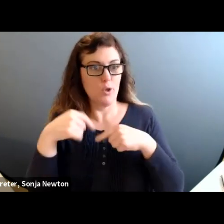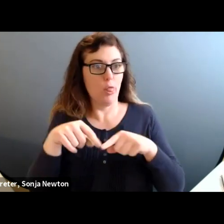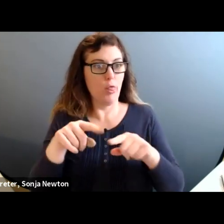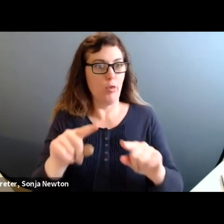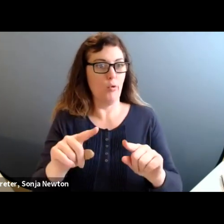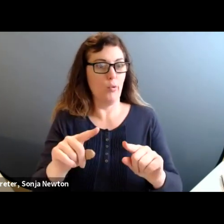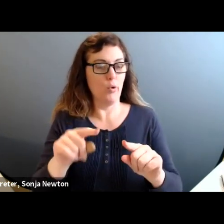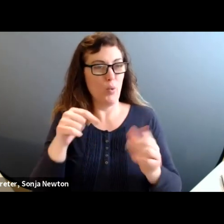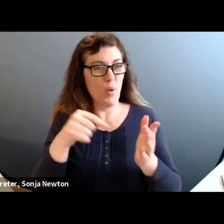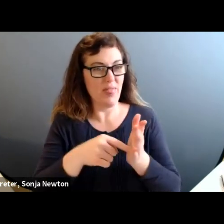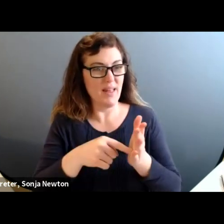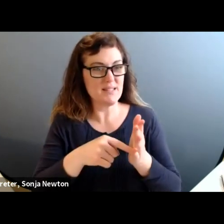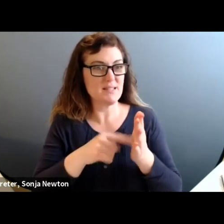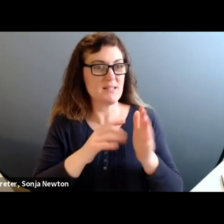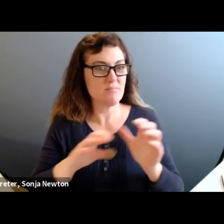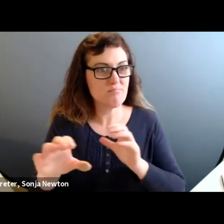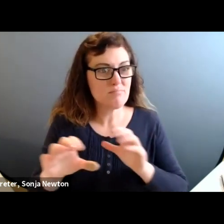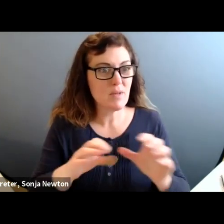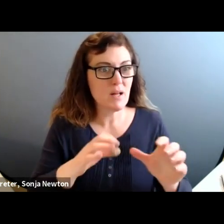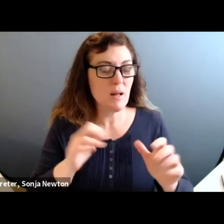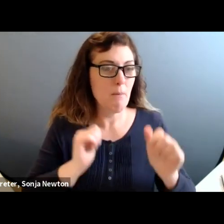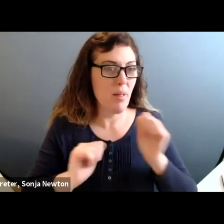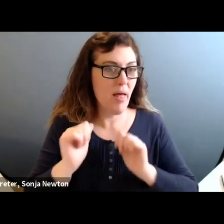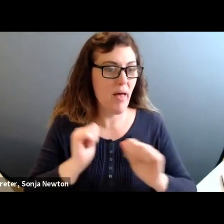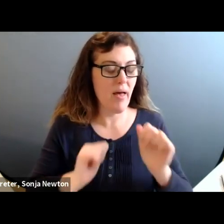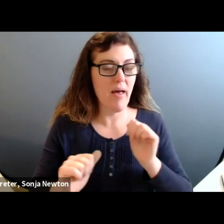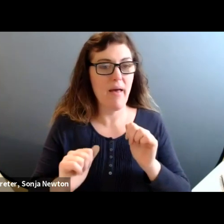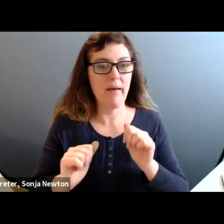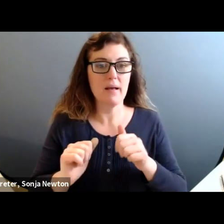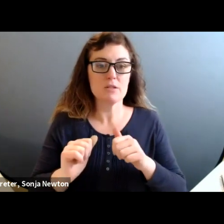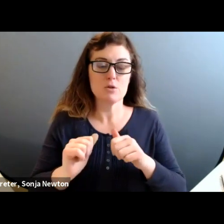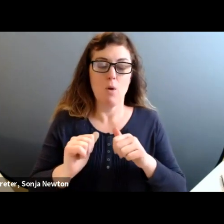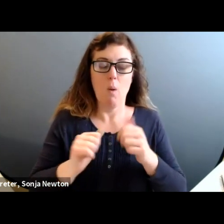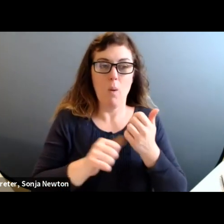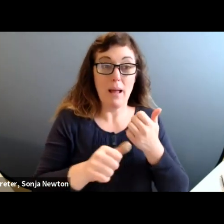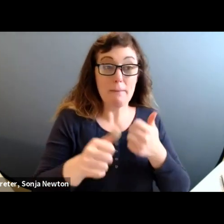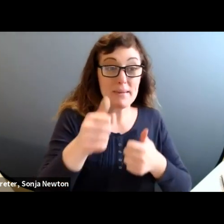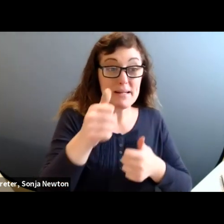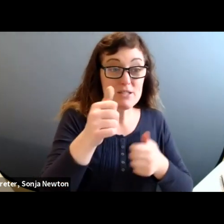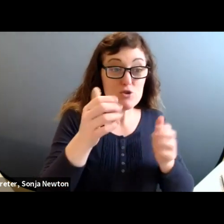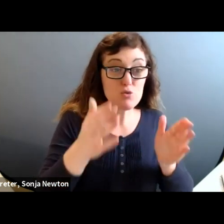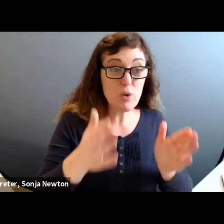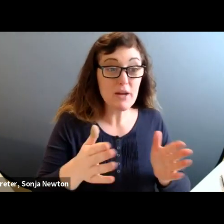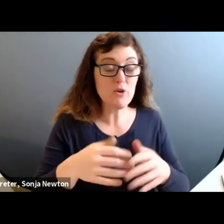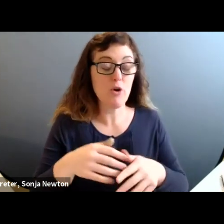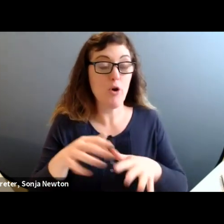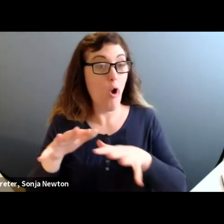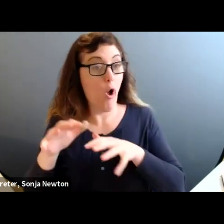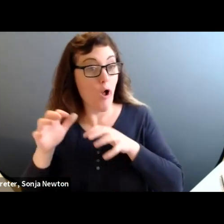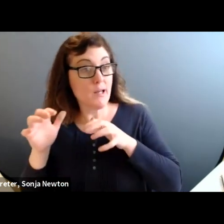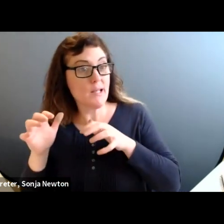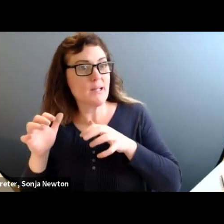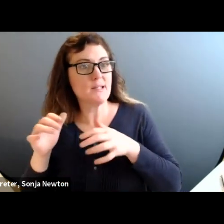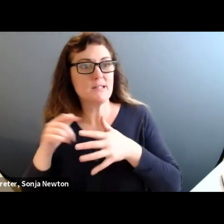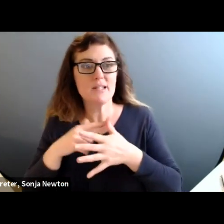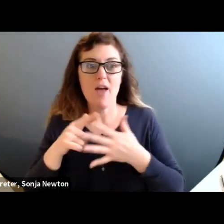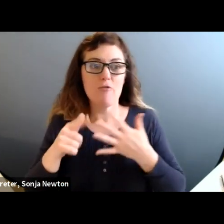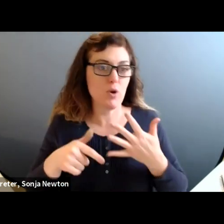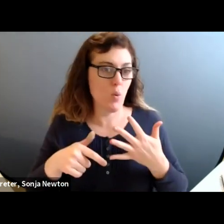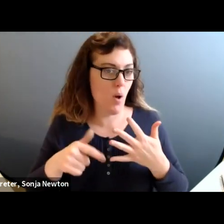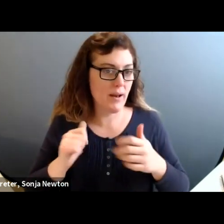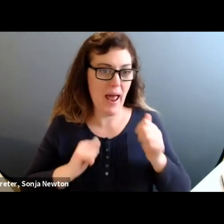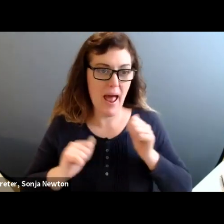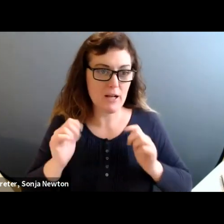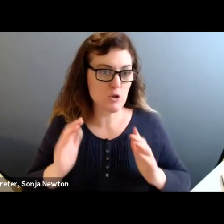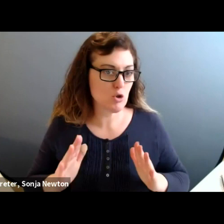production process, both artists, administrators, and audiences. And so, we took that on